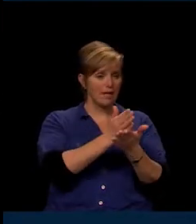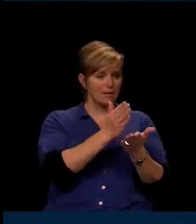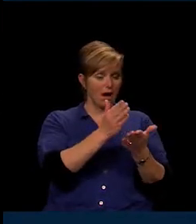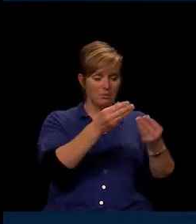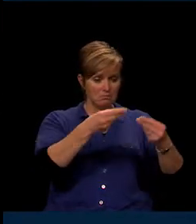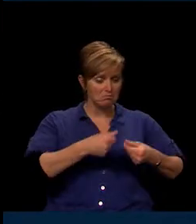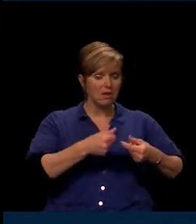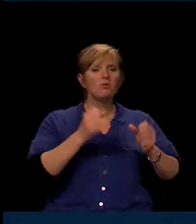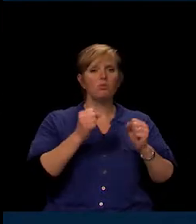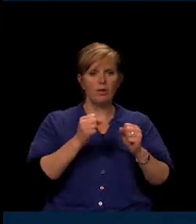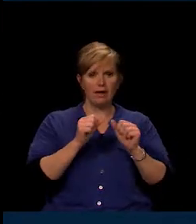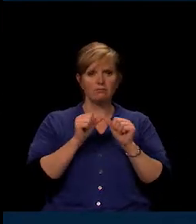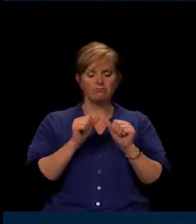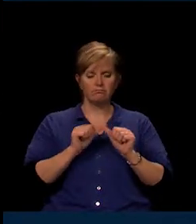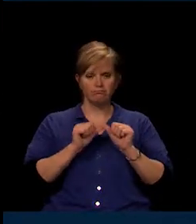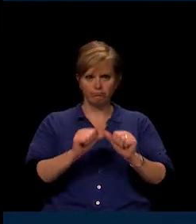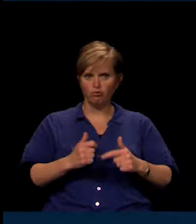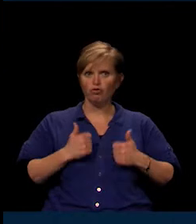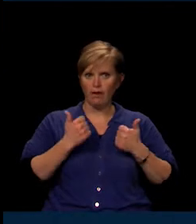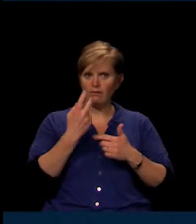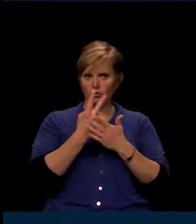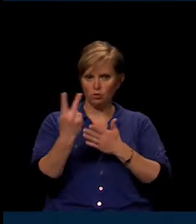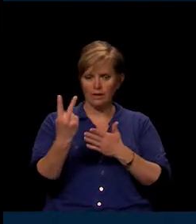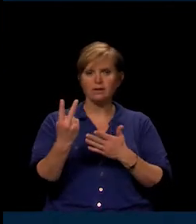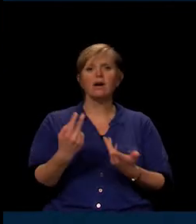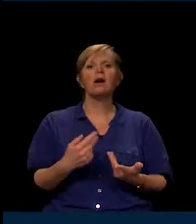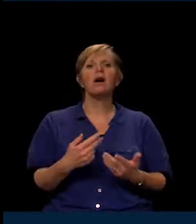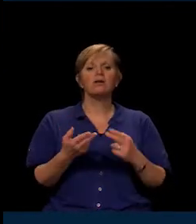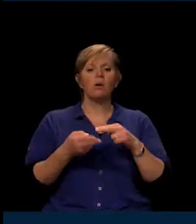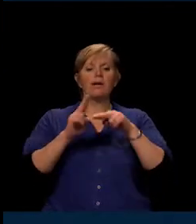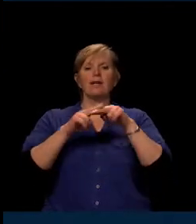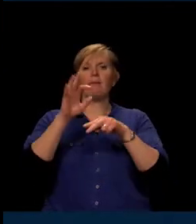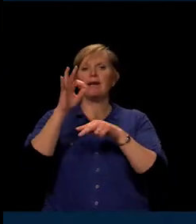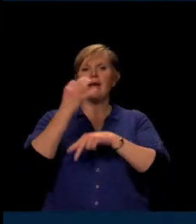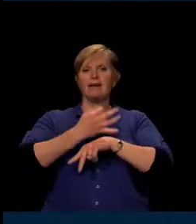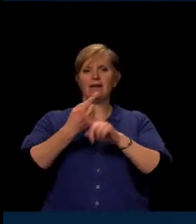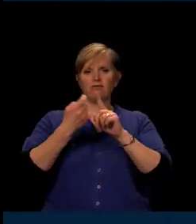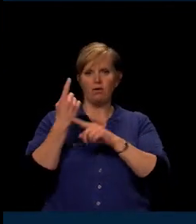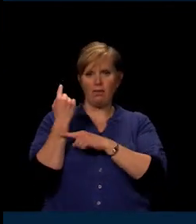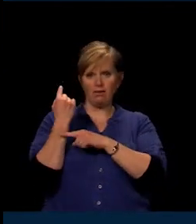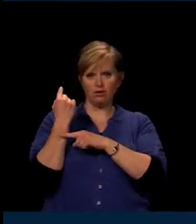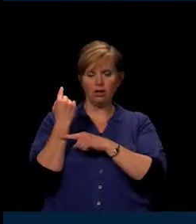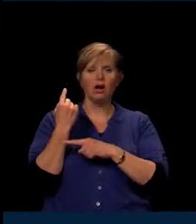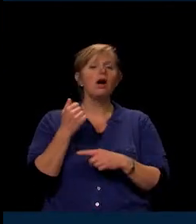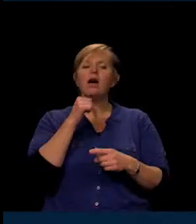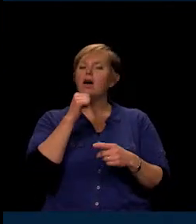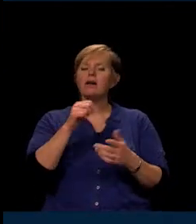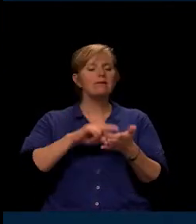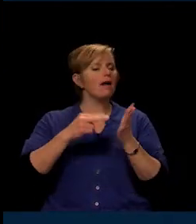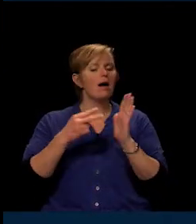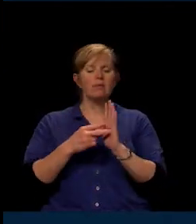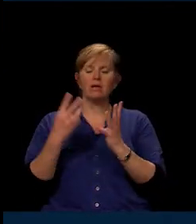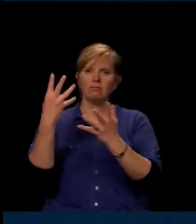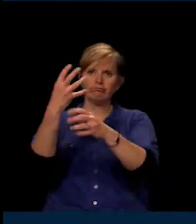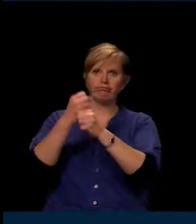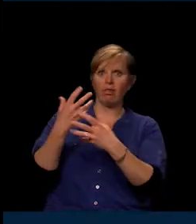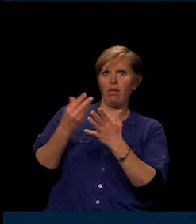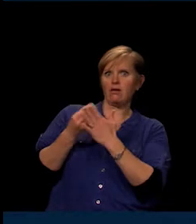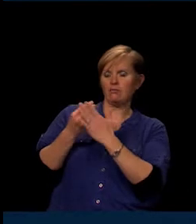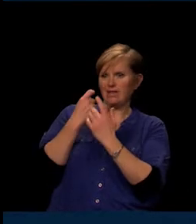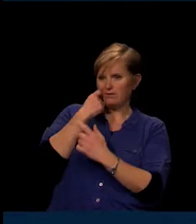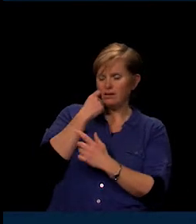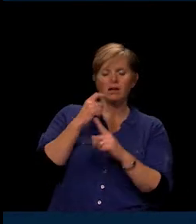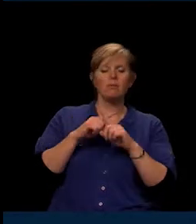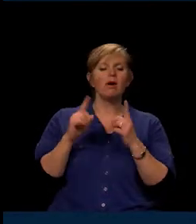actually up from nine days last year. And the reason it's up is not that we had a windfall of money. It has to do with the 20